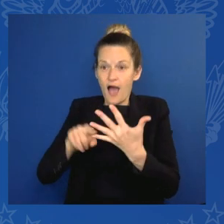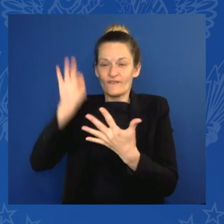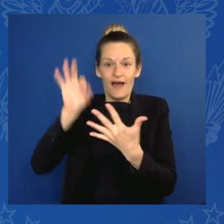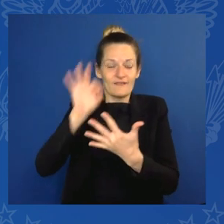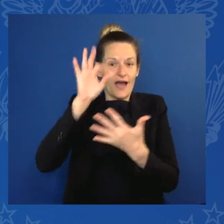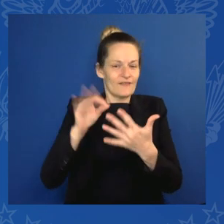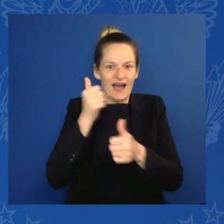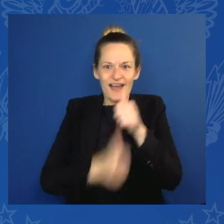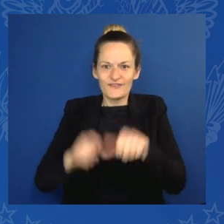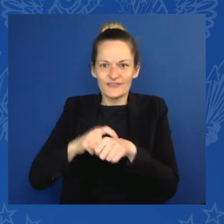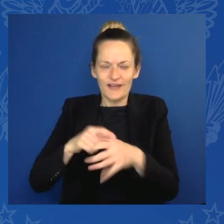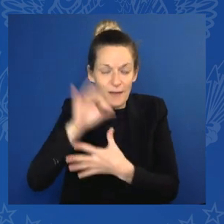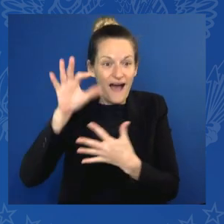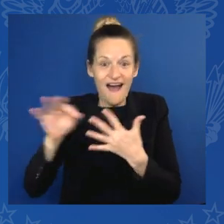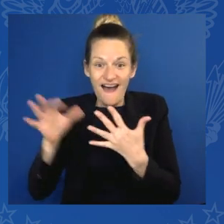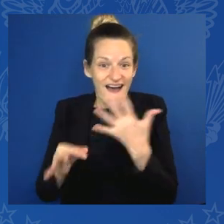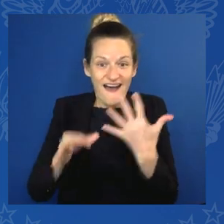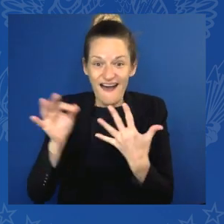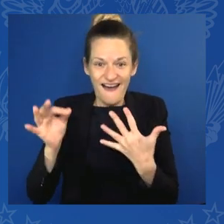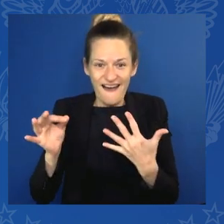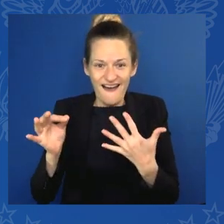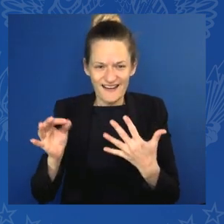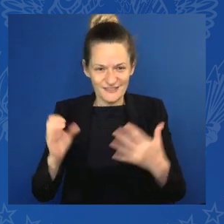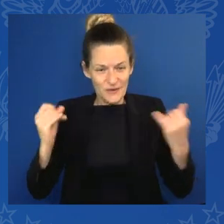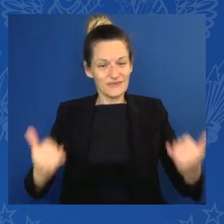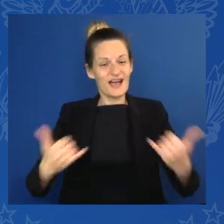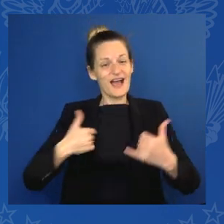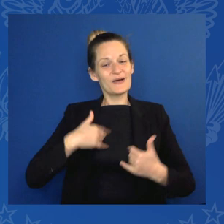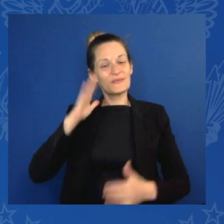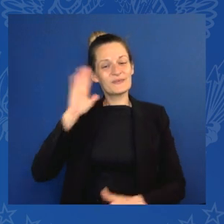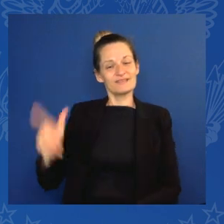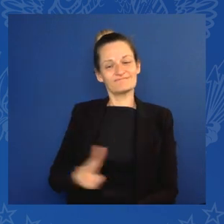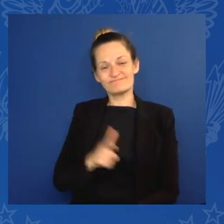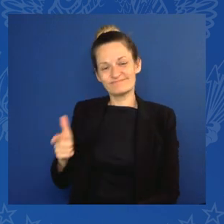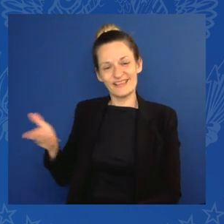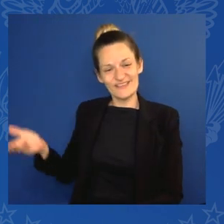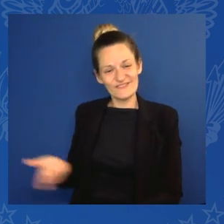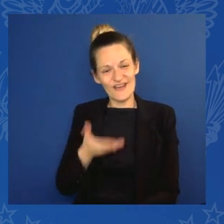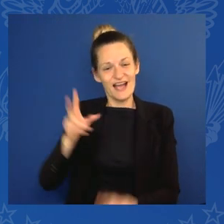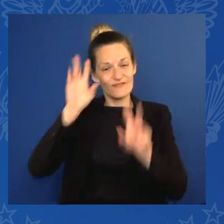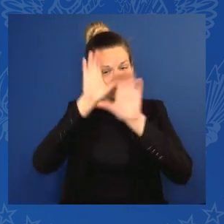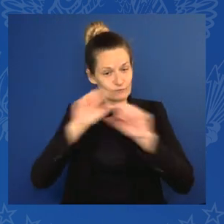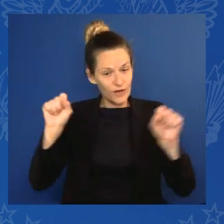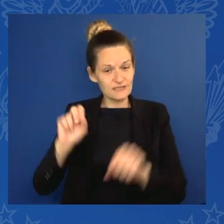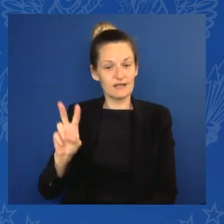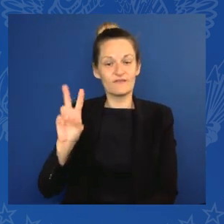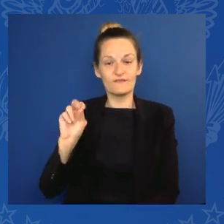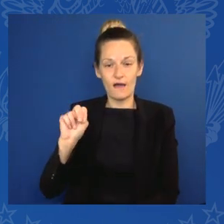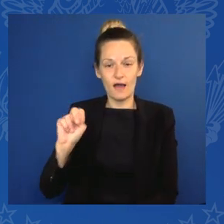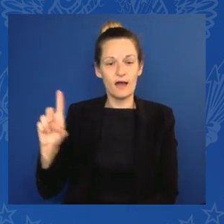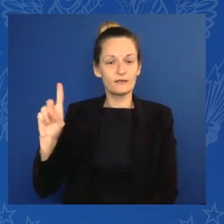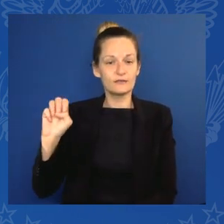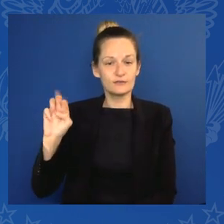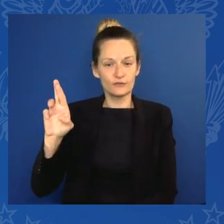Leyen to the podium. to the